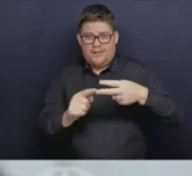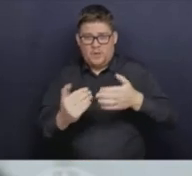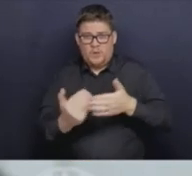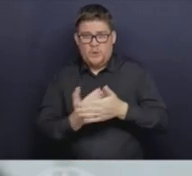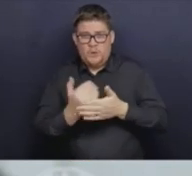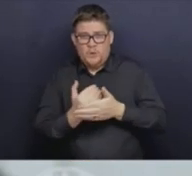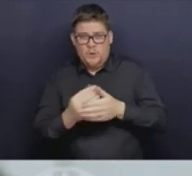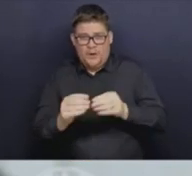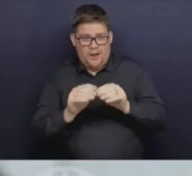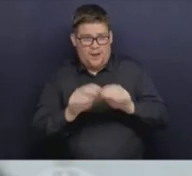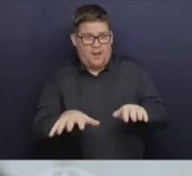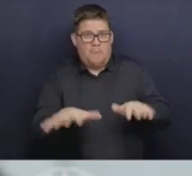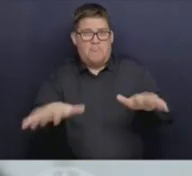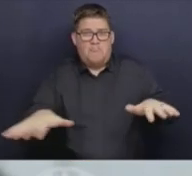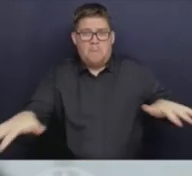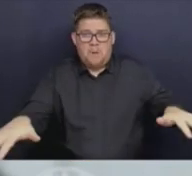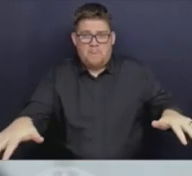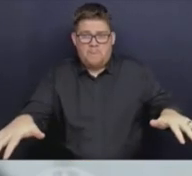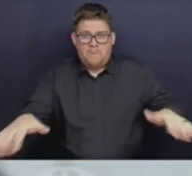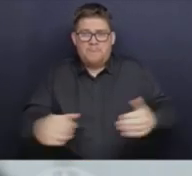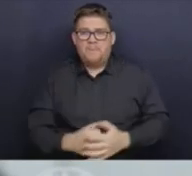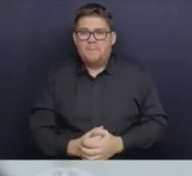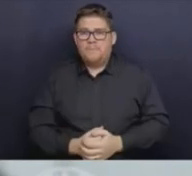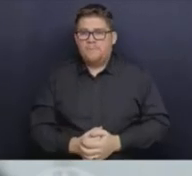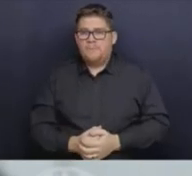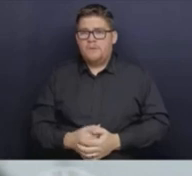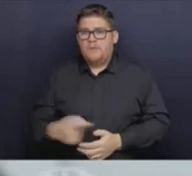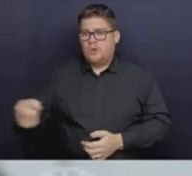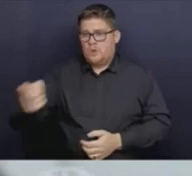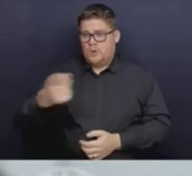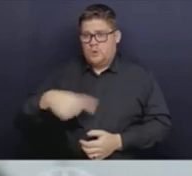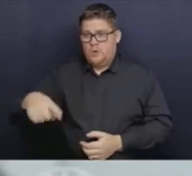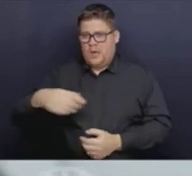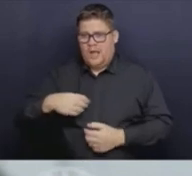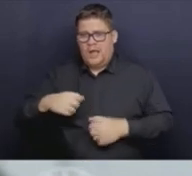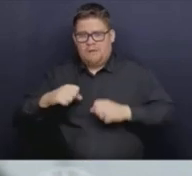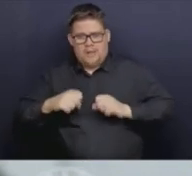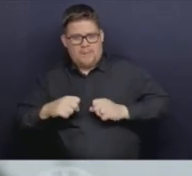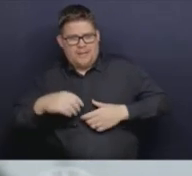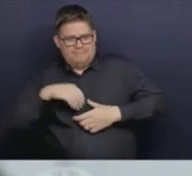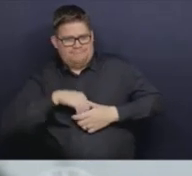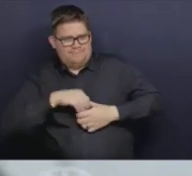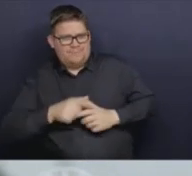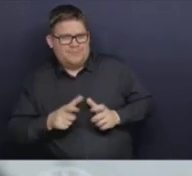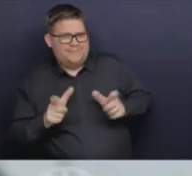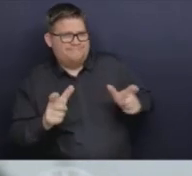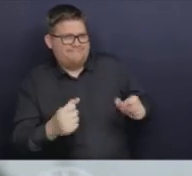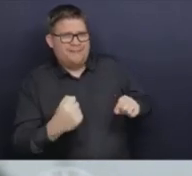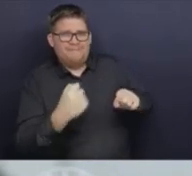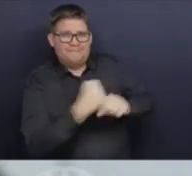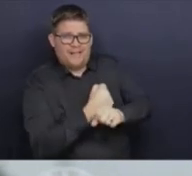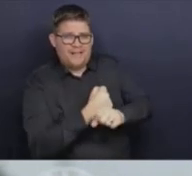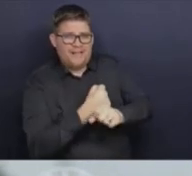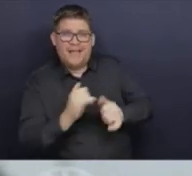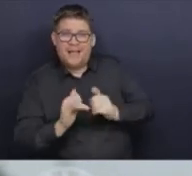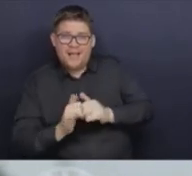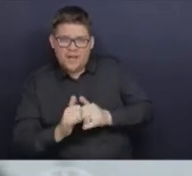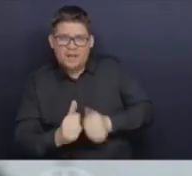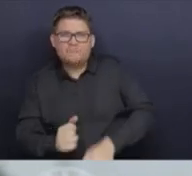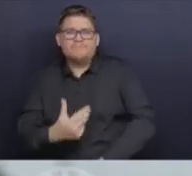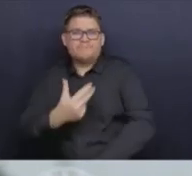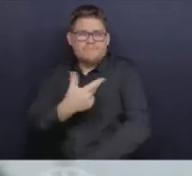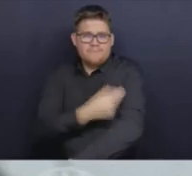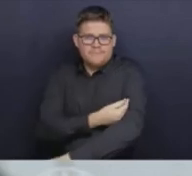us defenseless. The defenses we have built through immunization and combinations of vaccine immunity